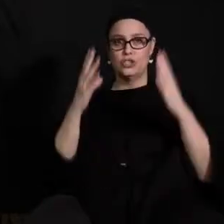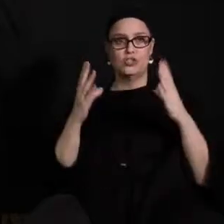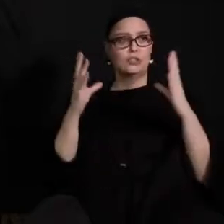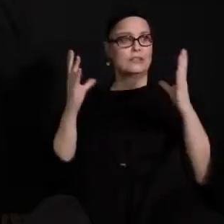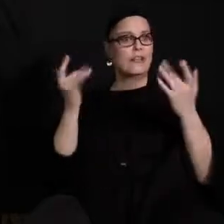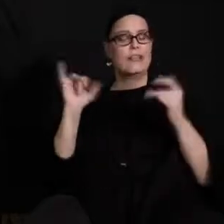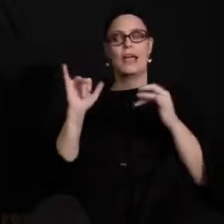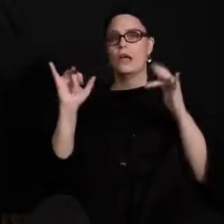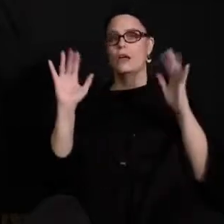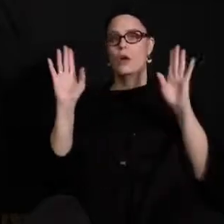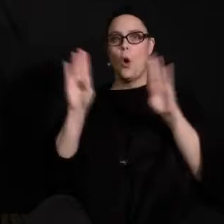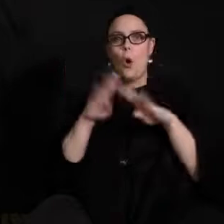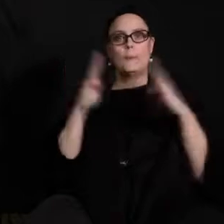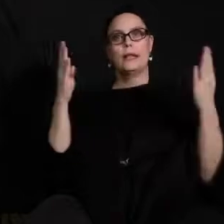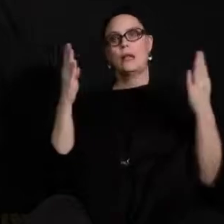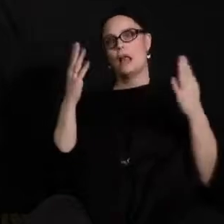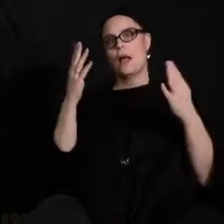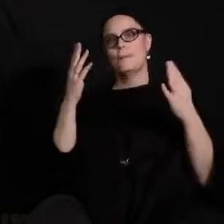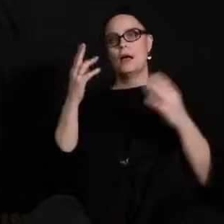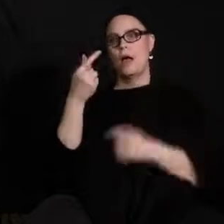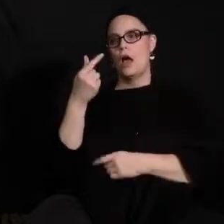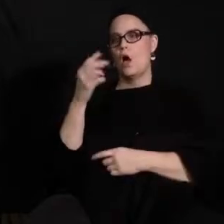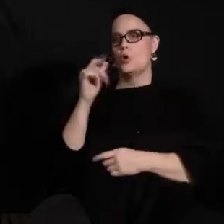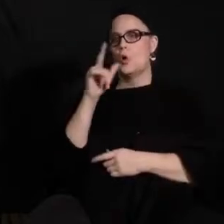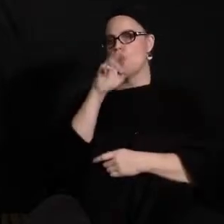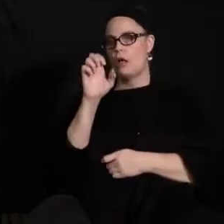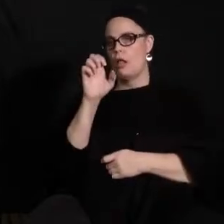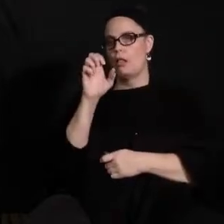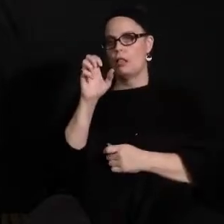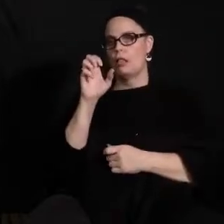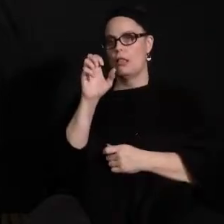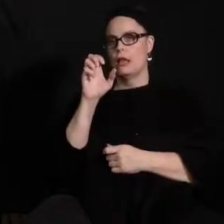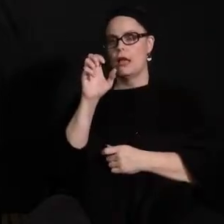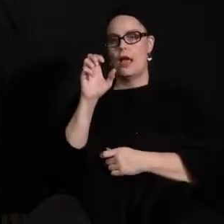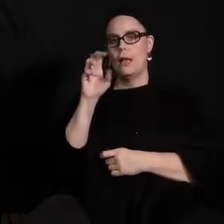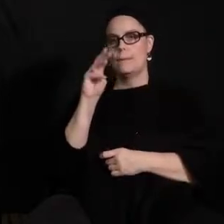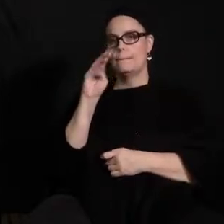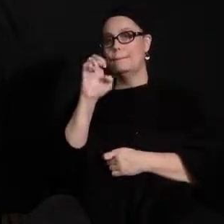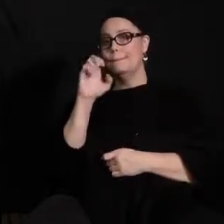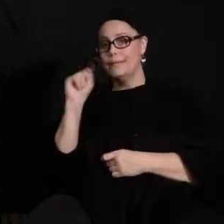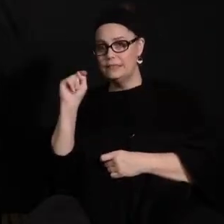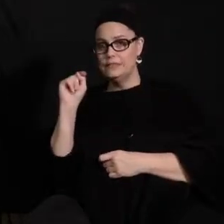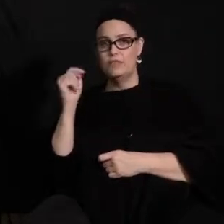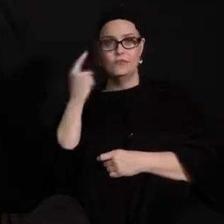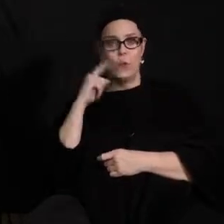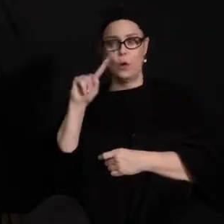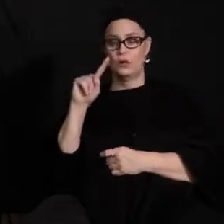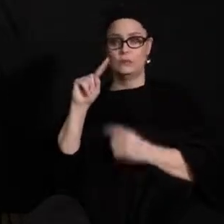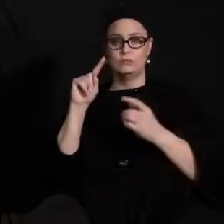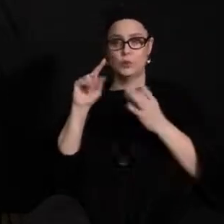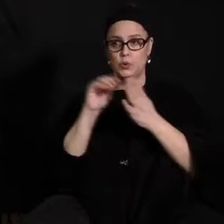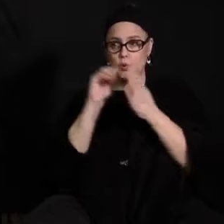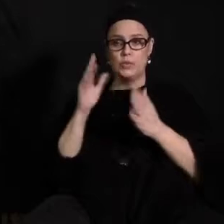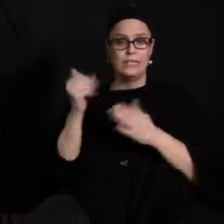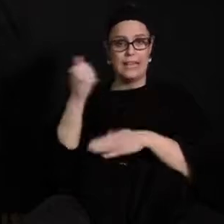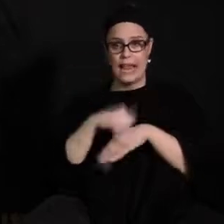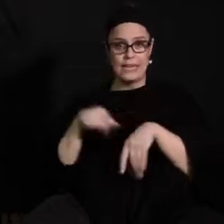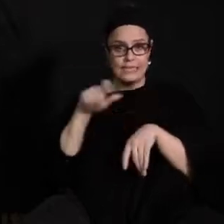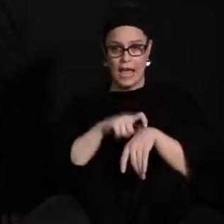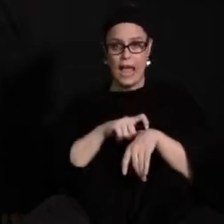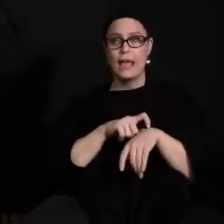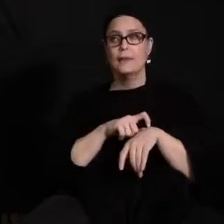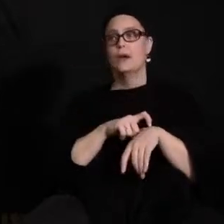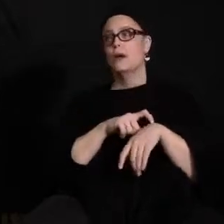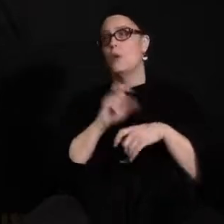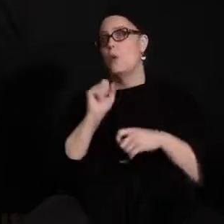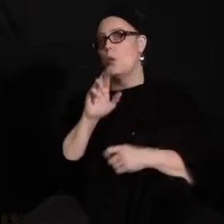a Google Meet for students to ask questions at any time. Or they'll have small groups where there